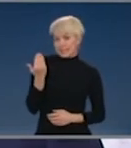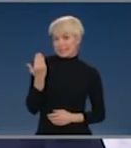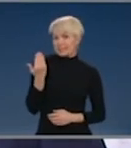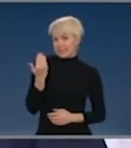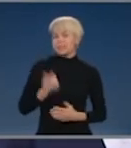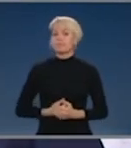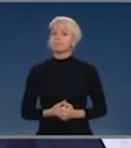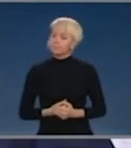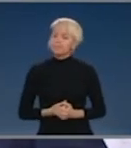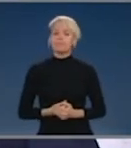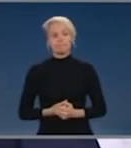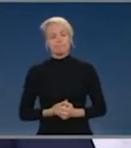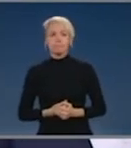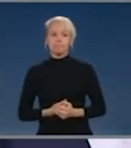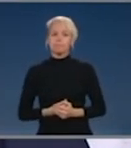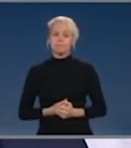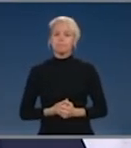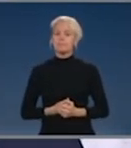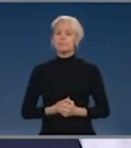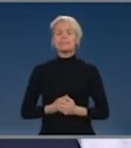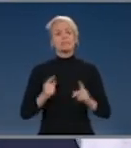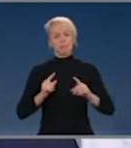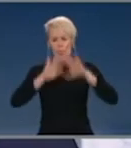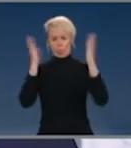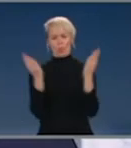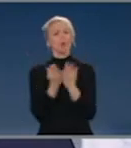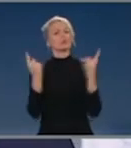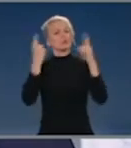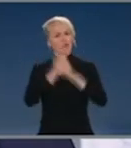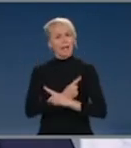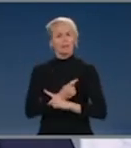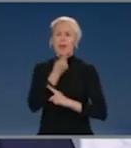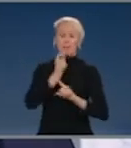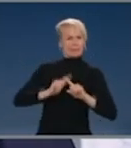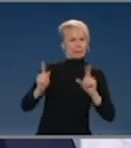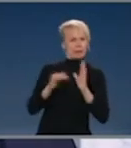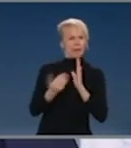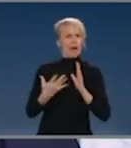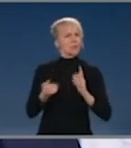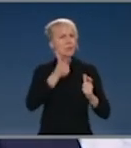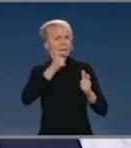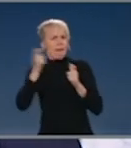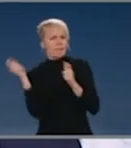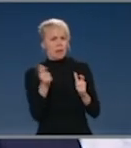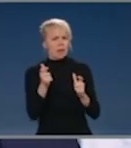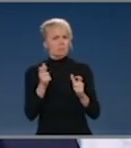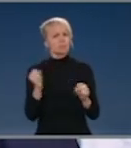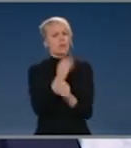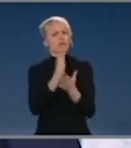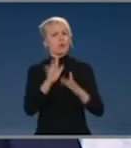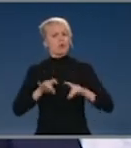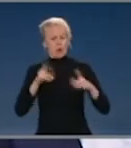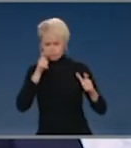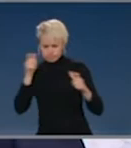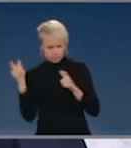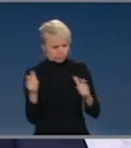there have been other elements of foreign investment that we need to be very careful about. And we need to have strong rules to protect